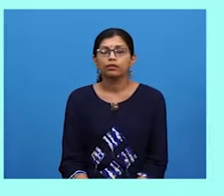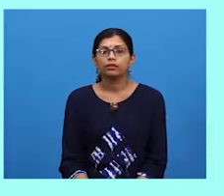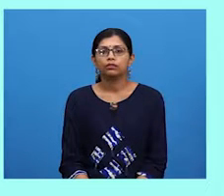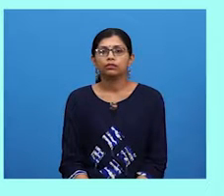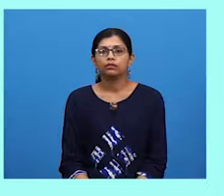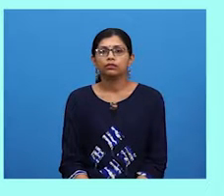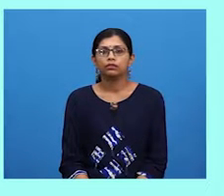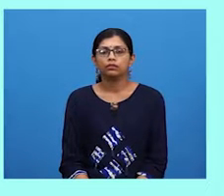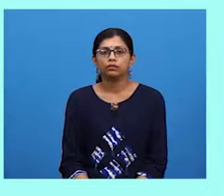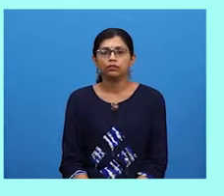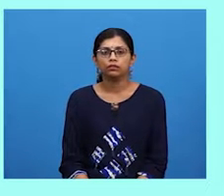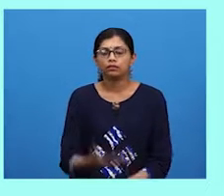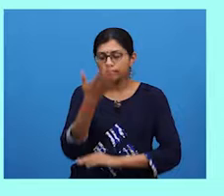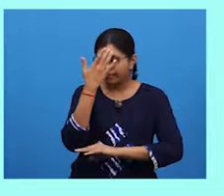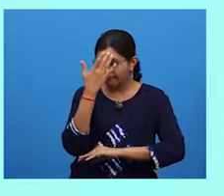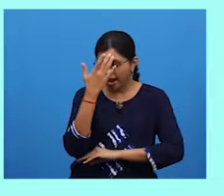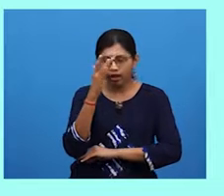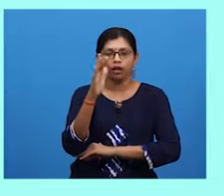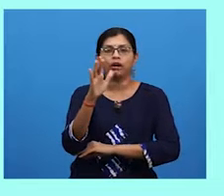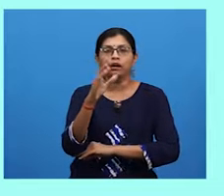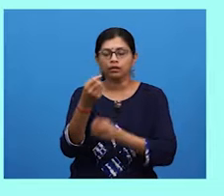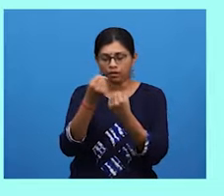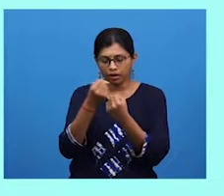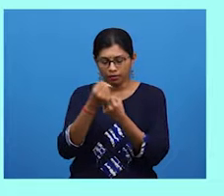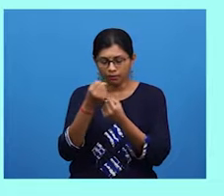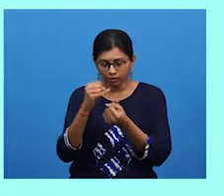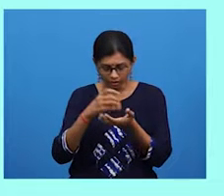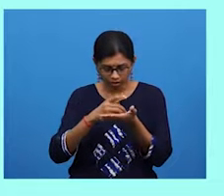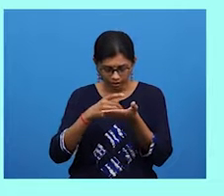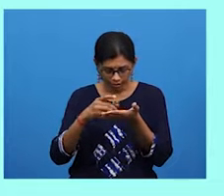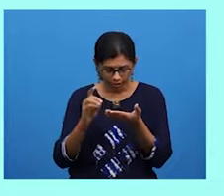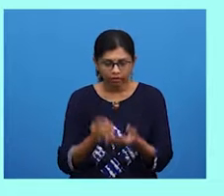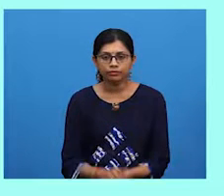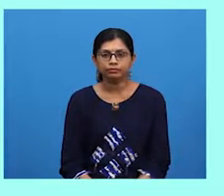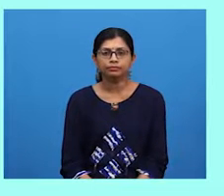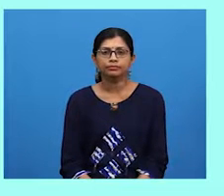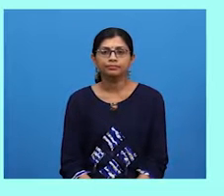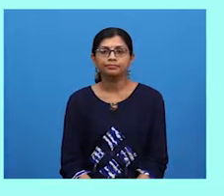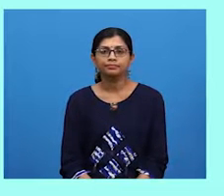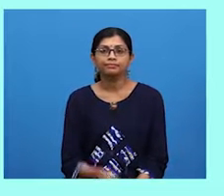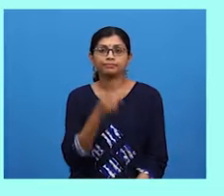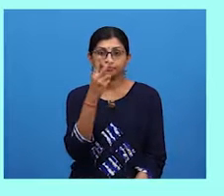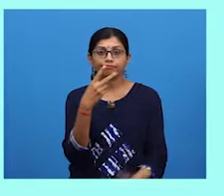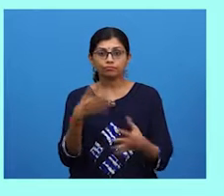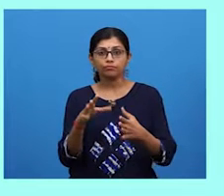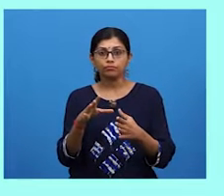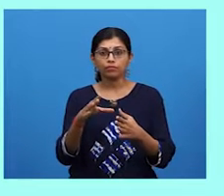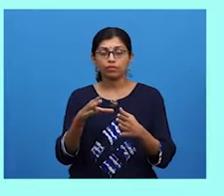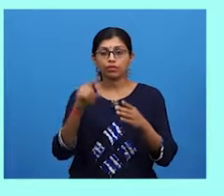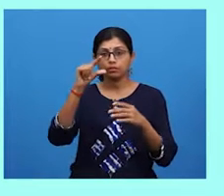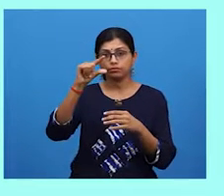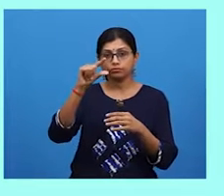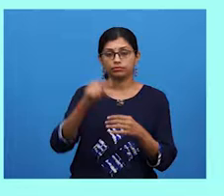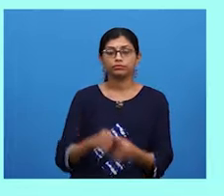Brilliant! The supporting details are... Watch live sessions from entrepreneurs